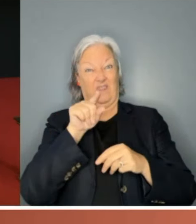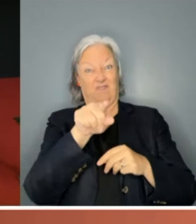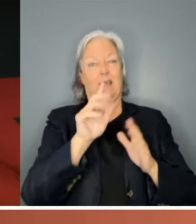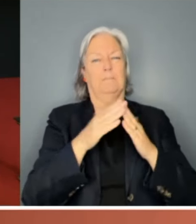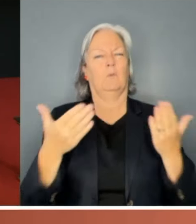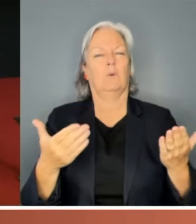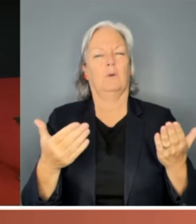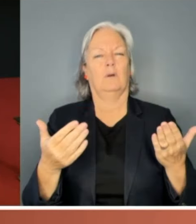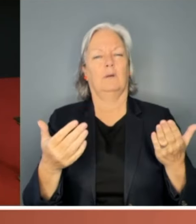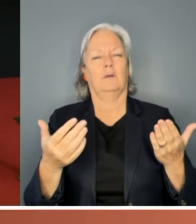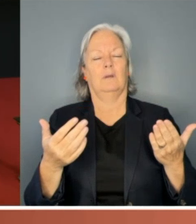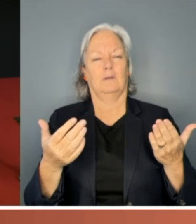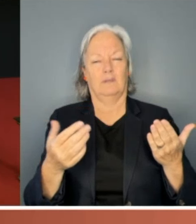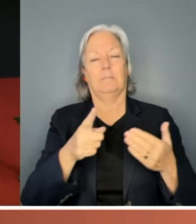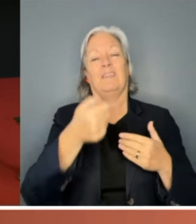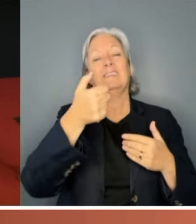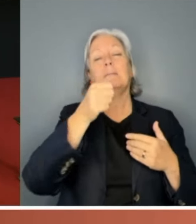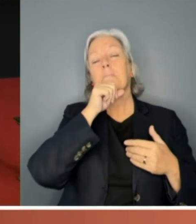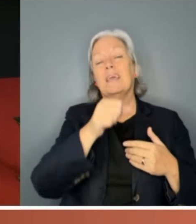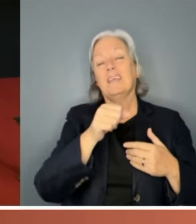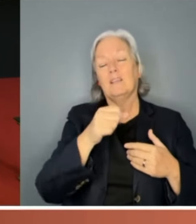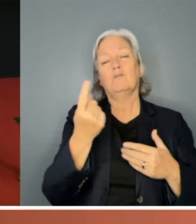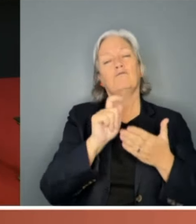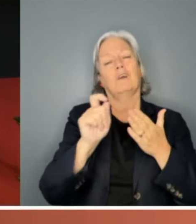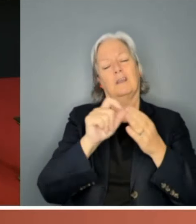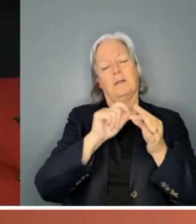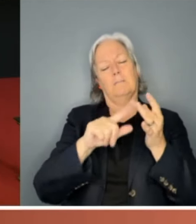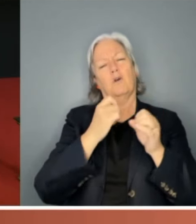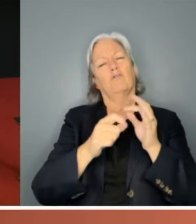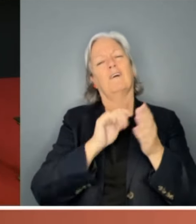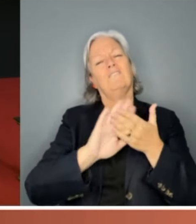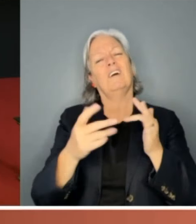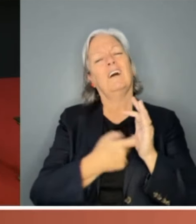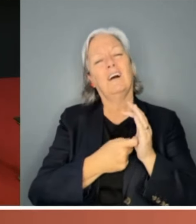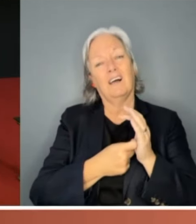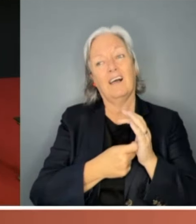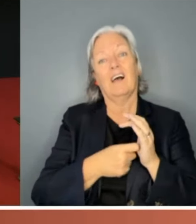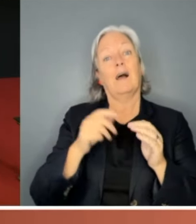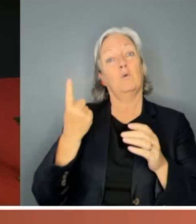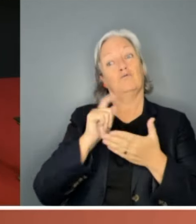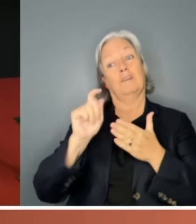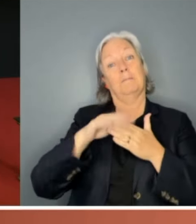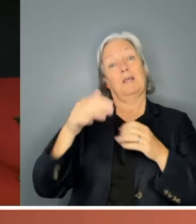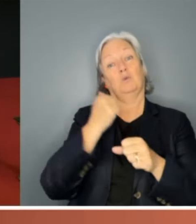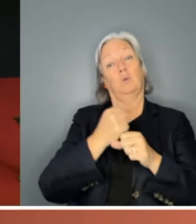the six men who've written biographies of George Orwell are very angry about it. Surprise, surprise.